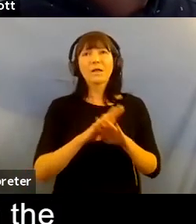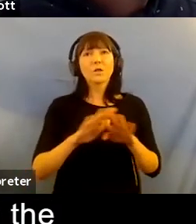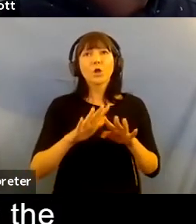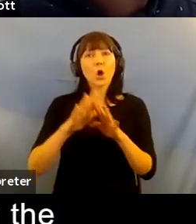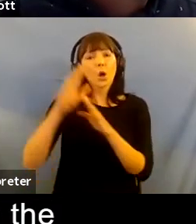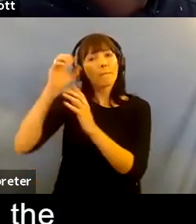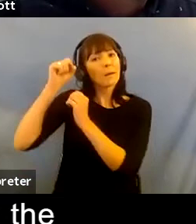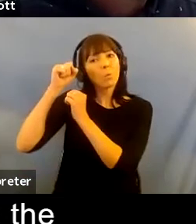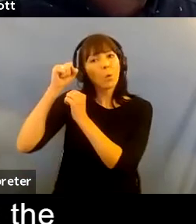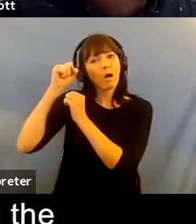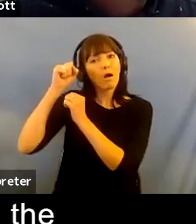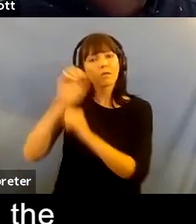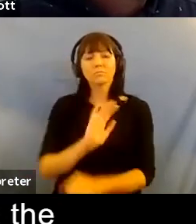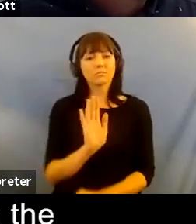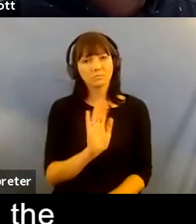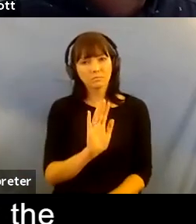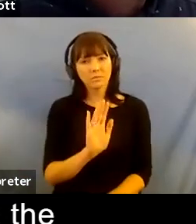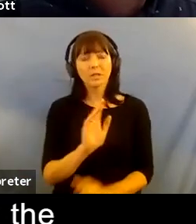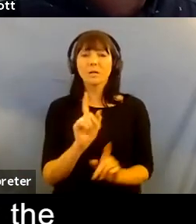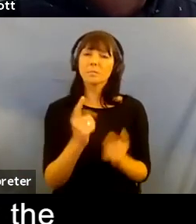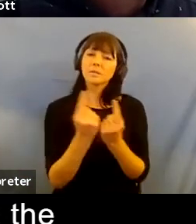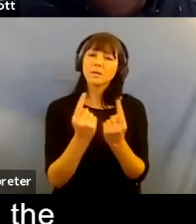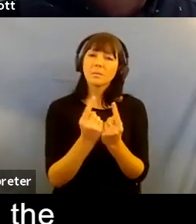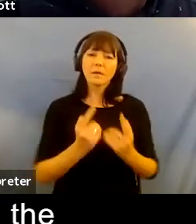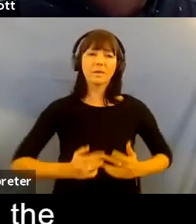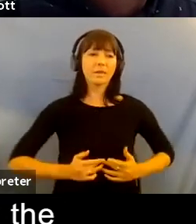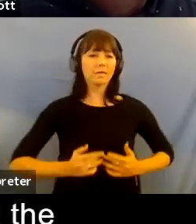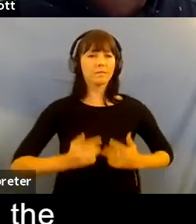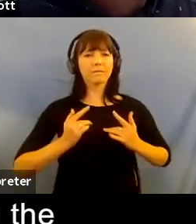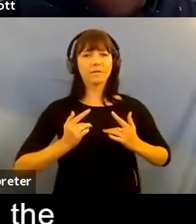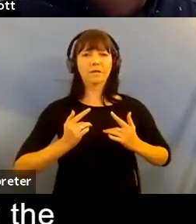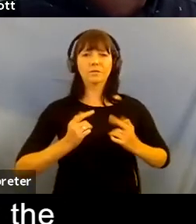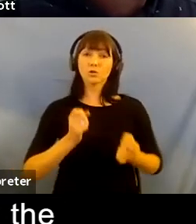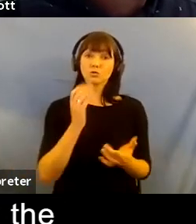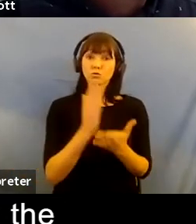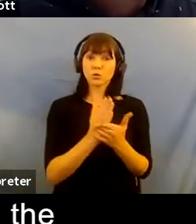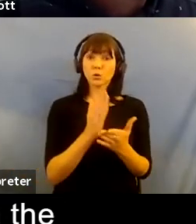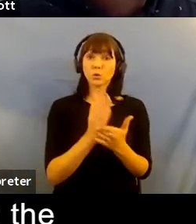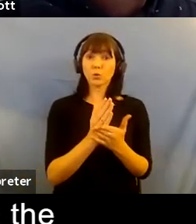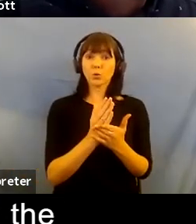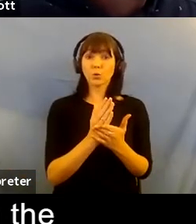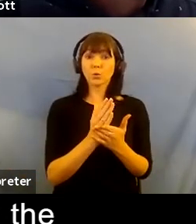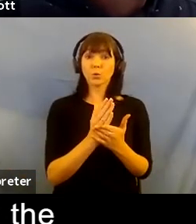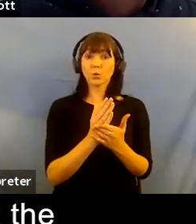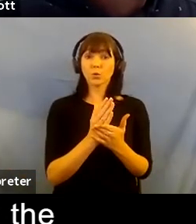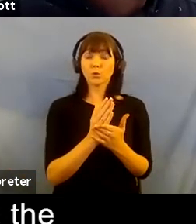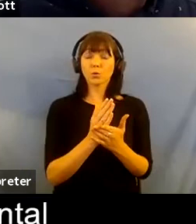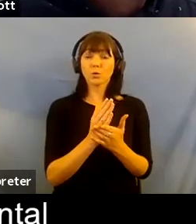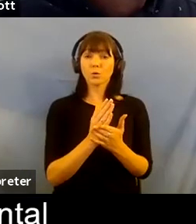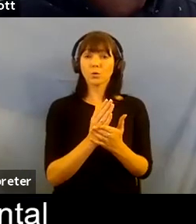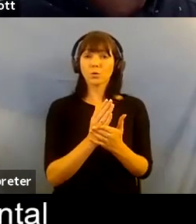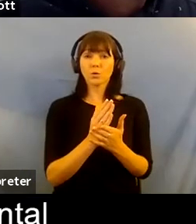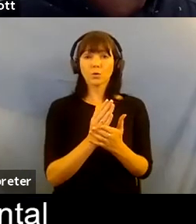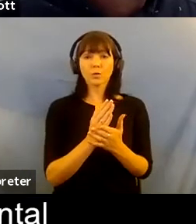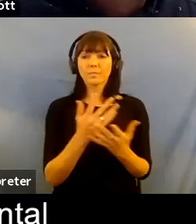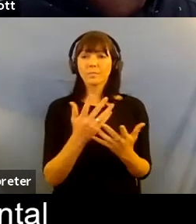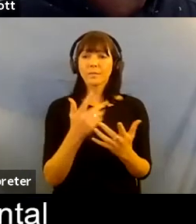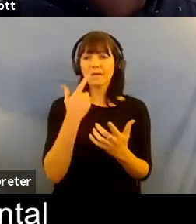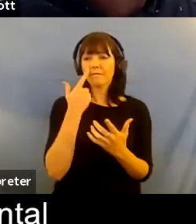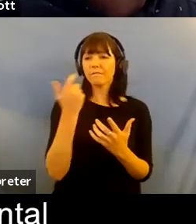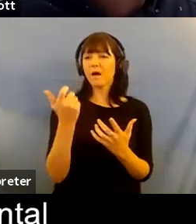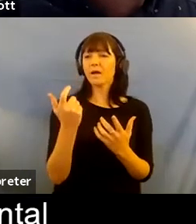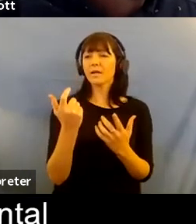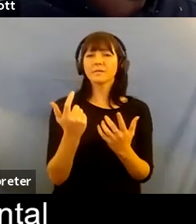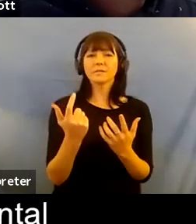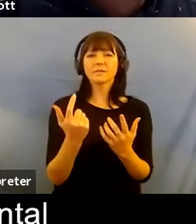something that feels true in the fictional sense that it it captures some part of being alive